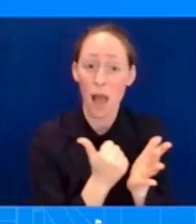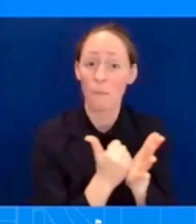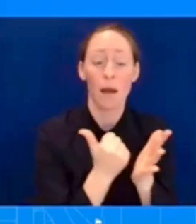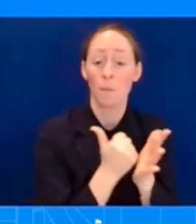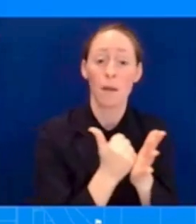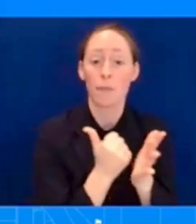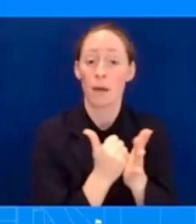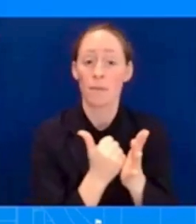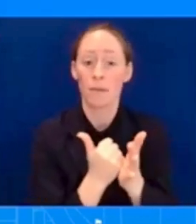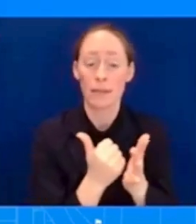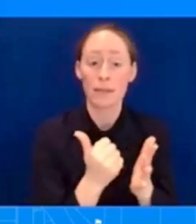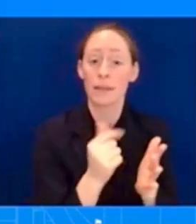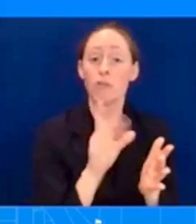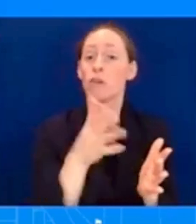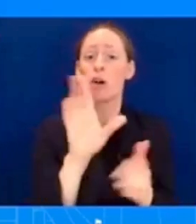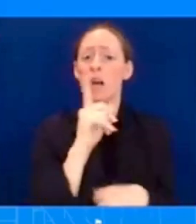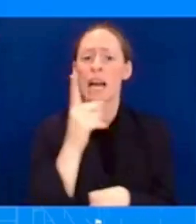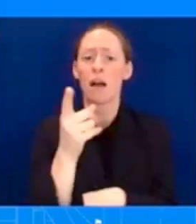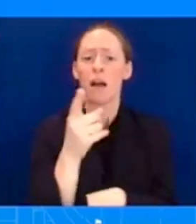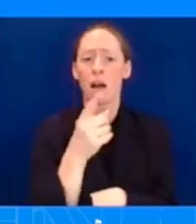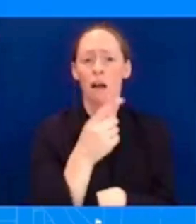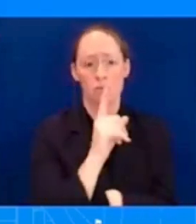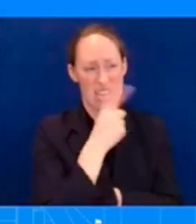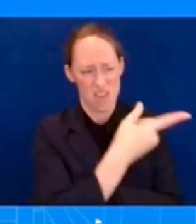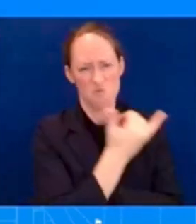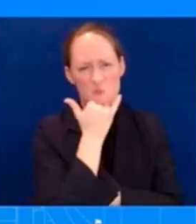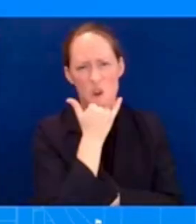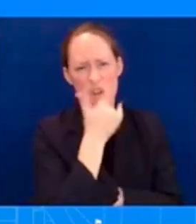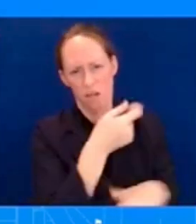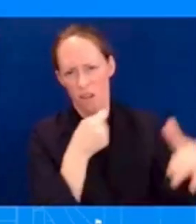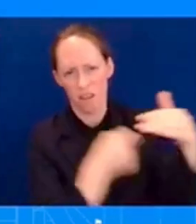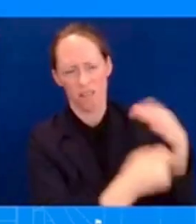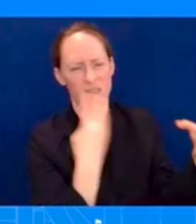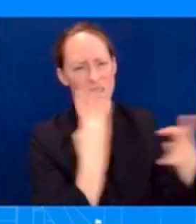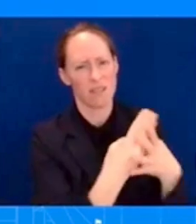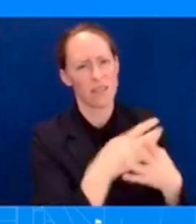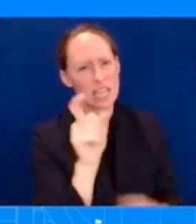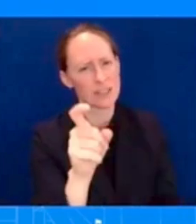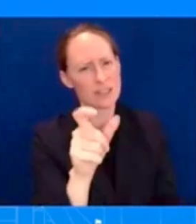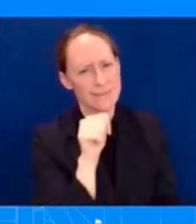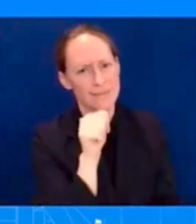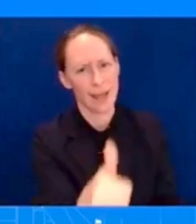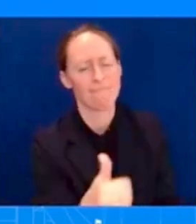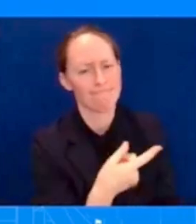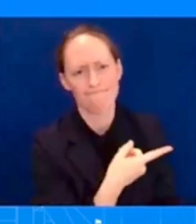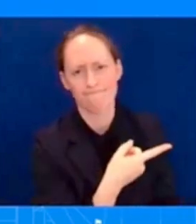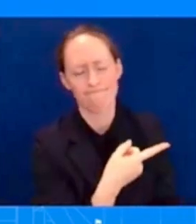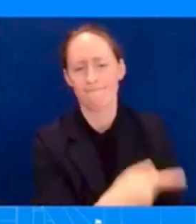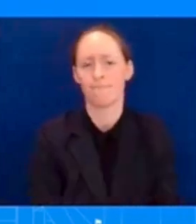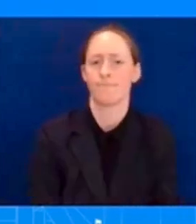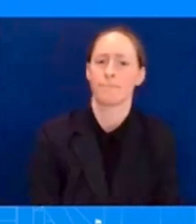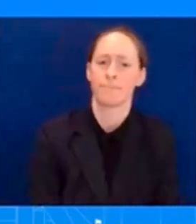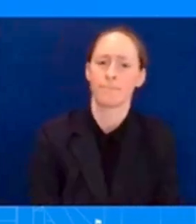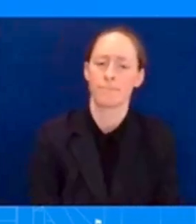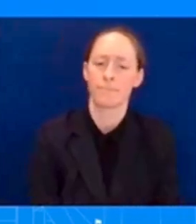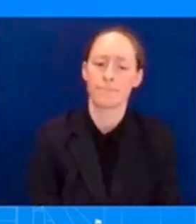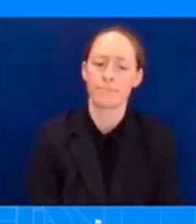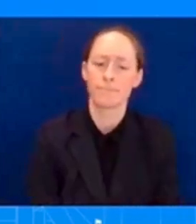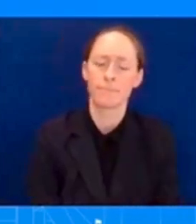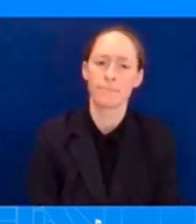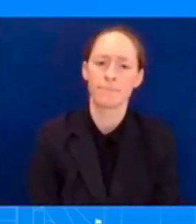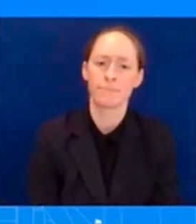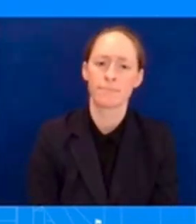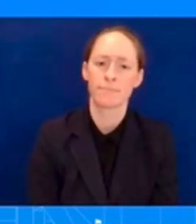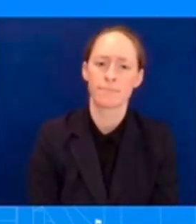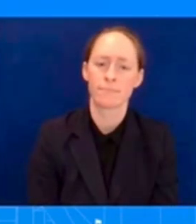back home to their families. And that's the President's priority. Go ahead. Thanks to questions about the border. Congressman Castro said that he was